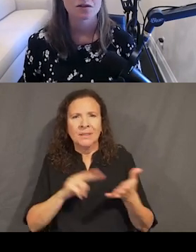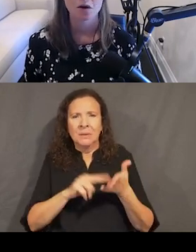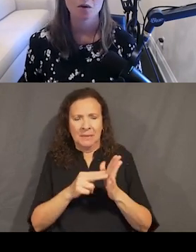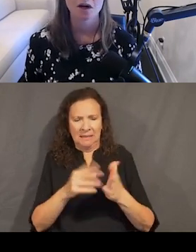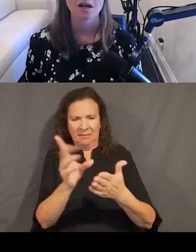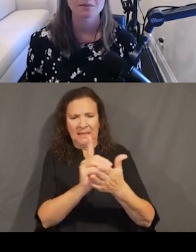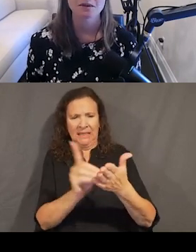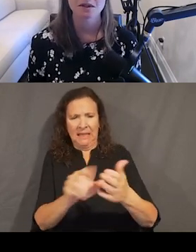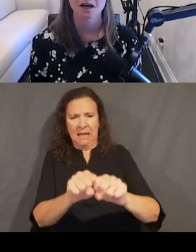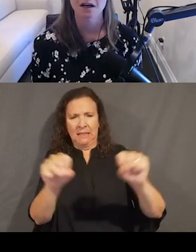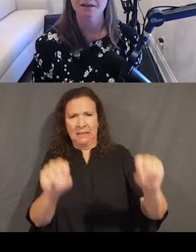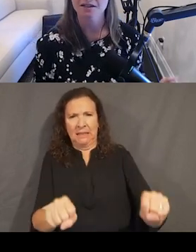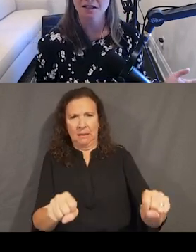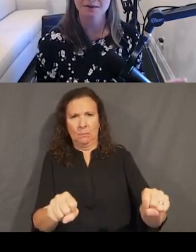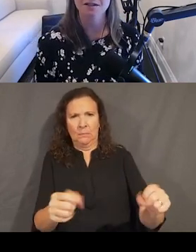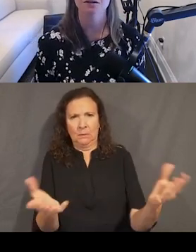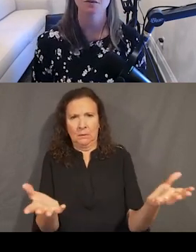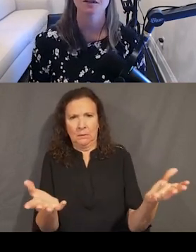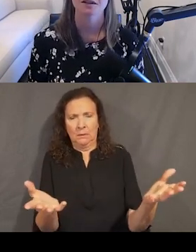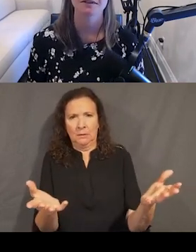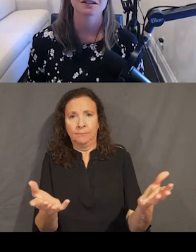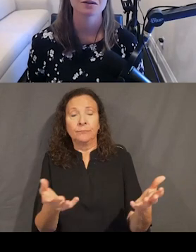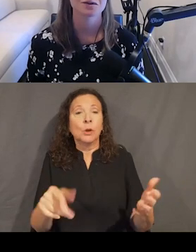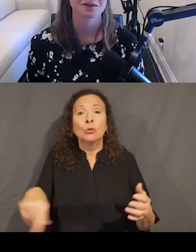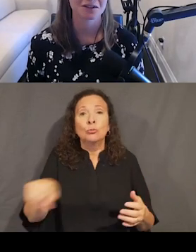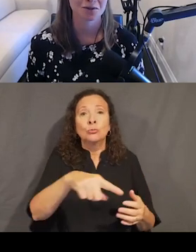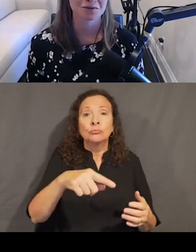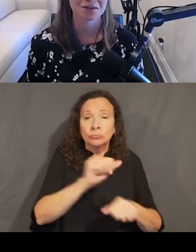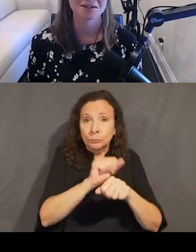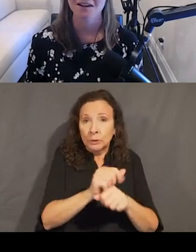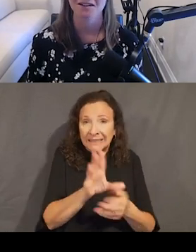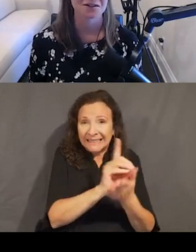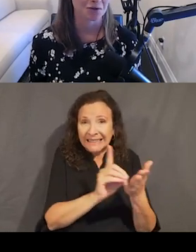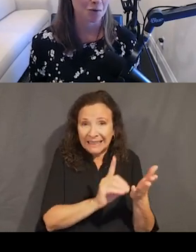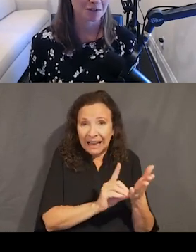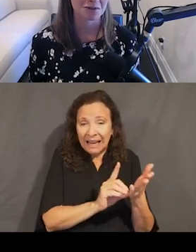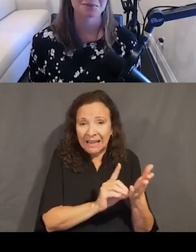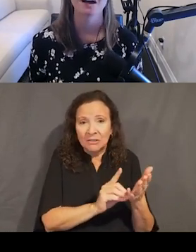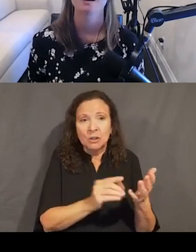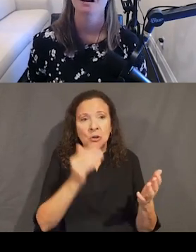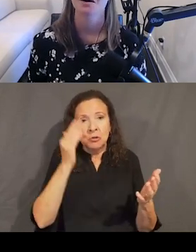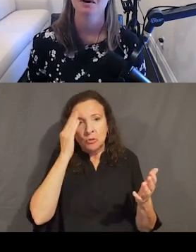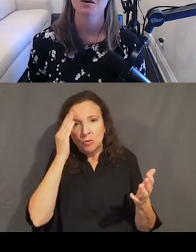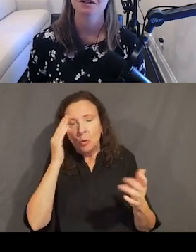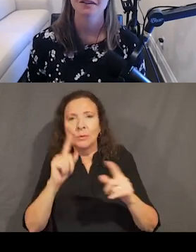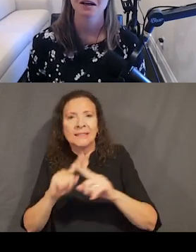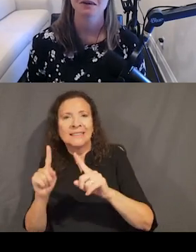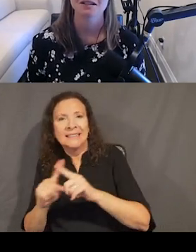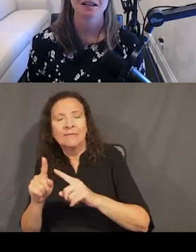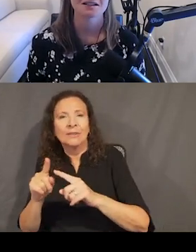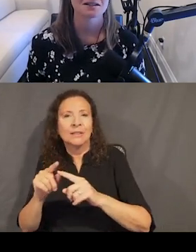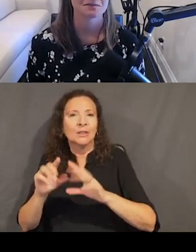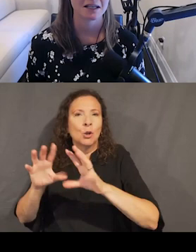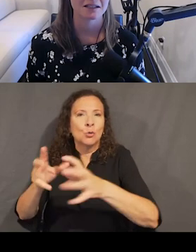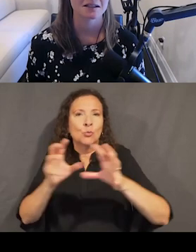So a lot of people in the design space, you're aware of the de facto usability gurus, the Nielsen Norman group. According to them,